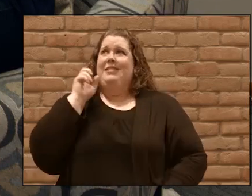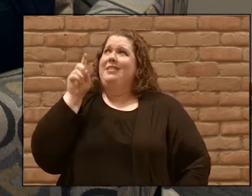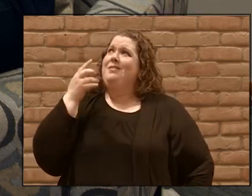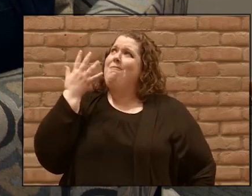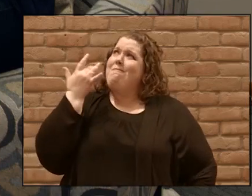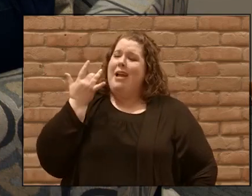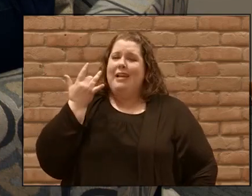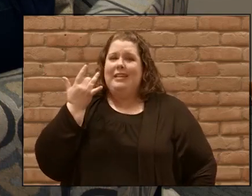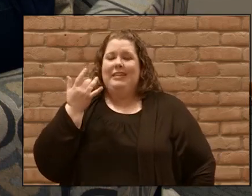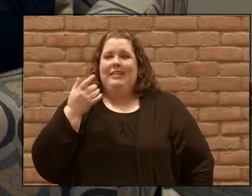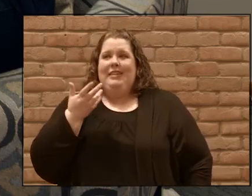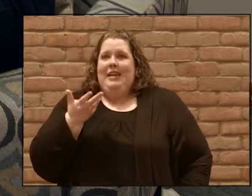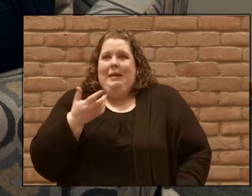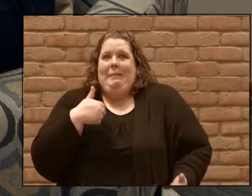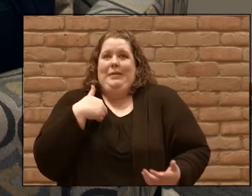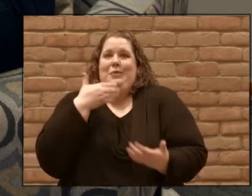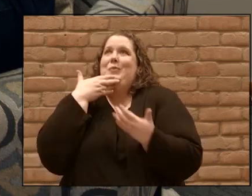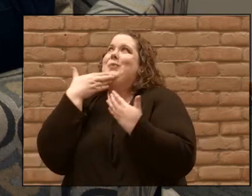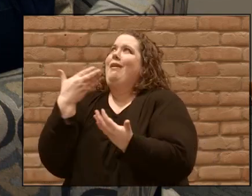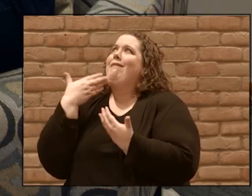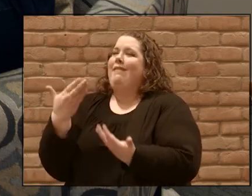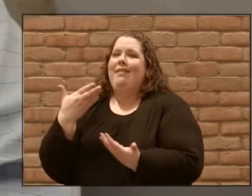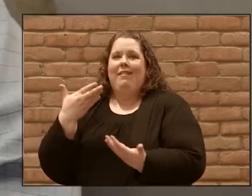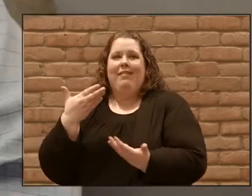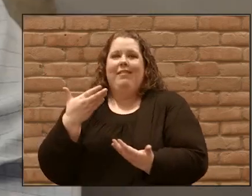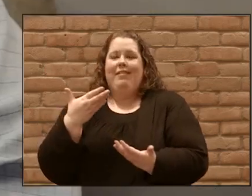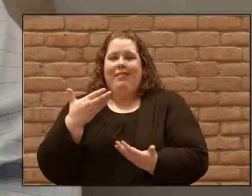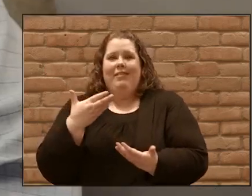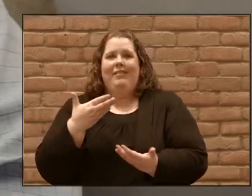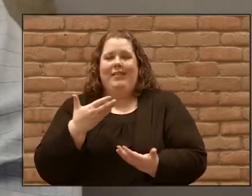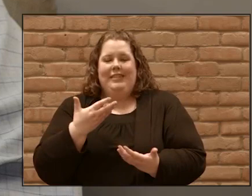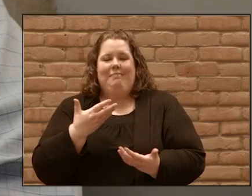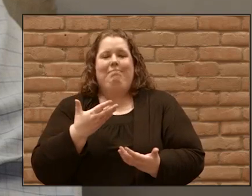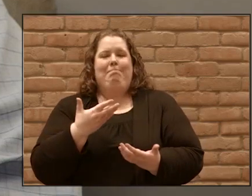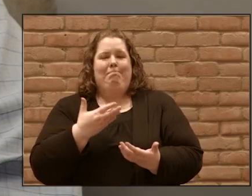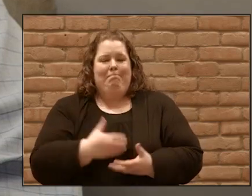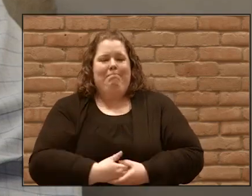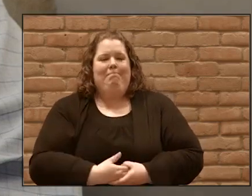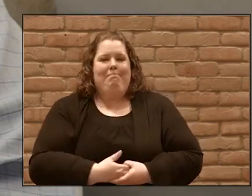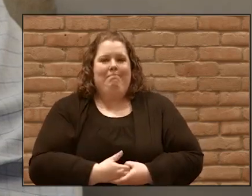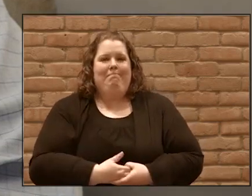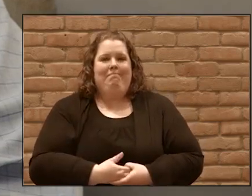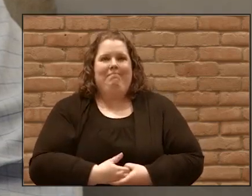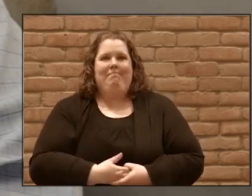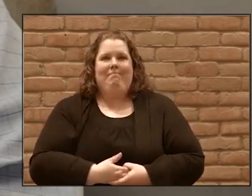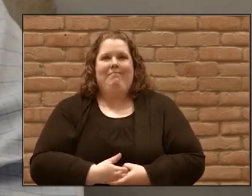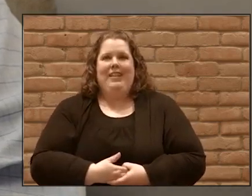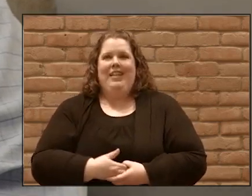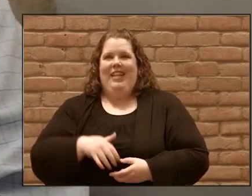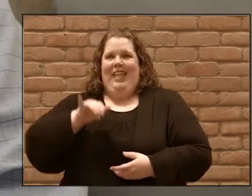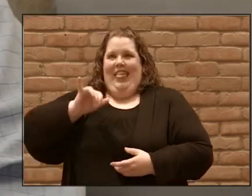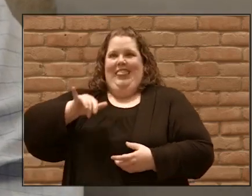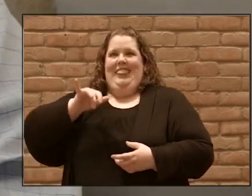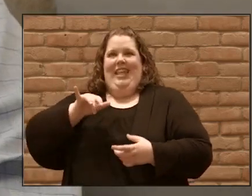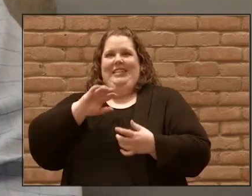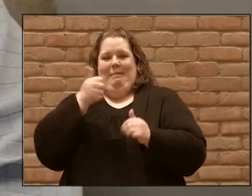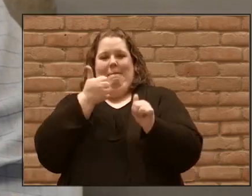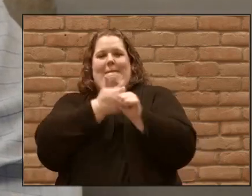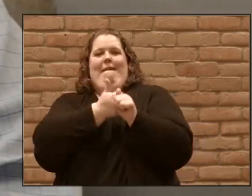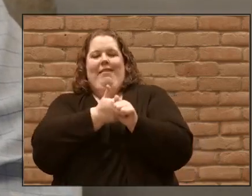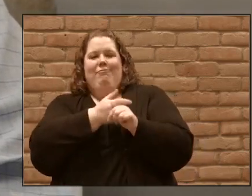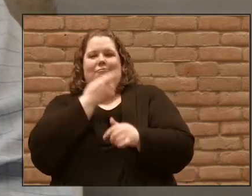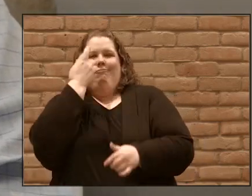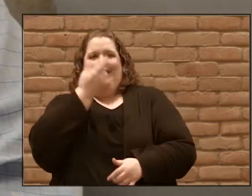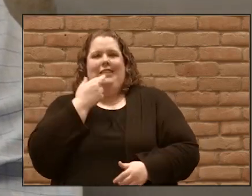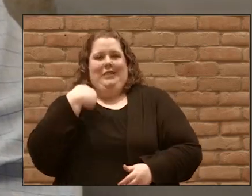we're so grateful and that's what fuels our generosity and